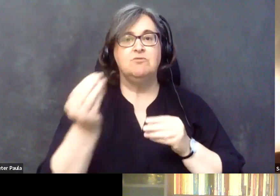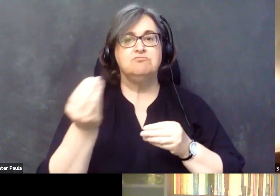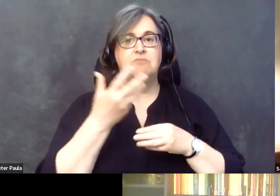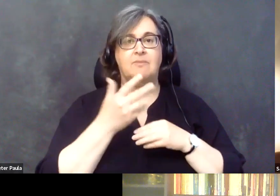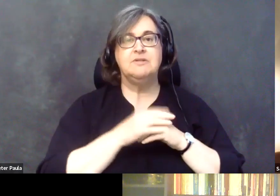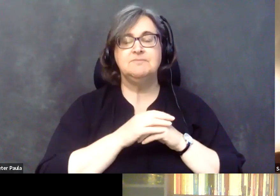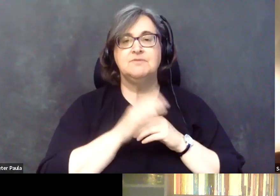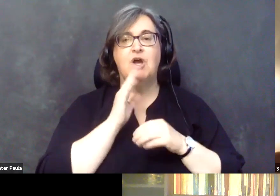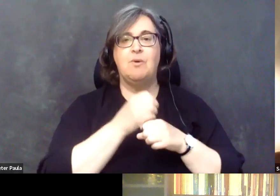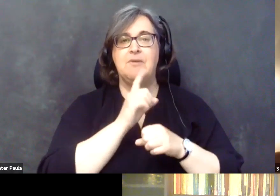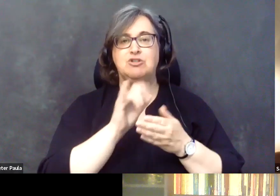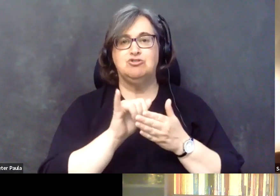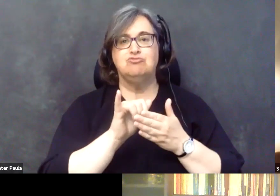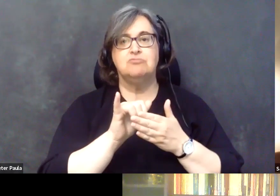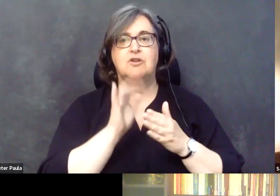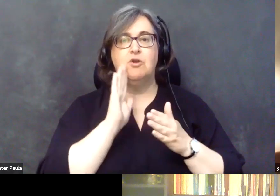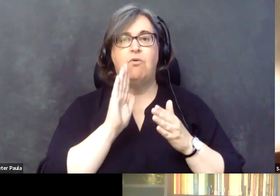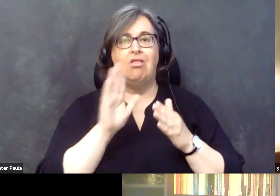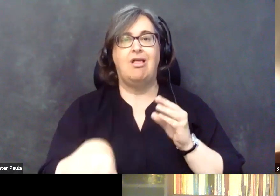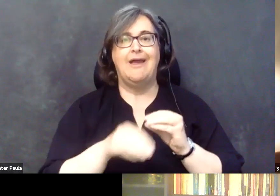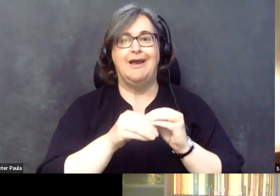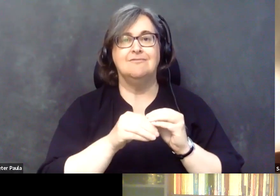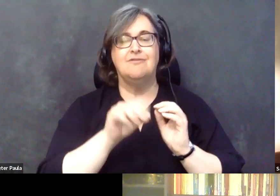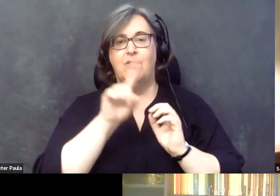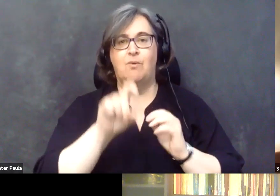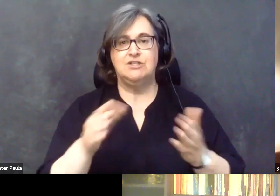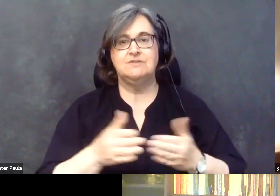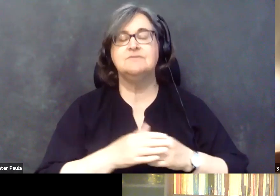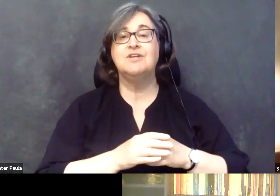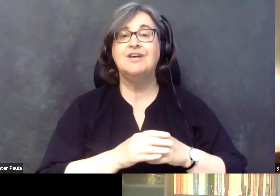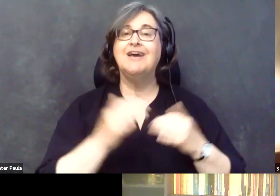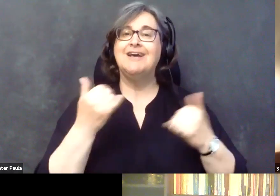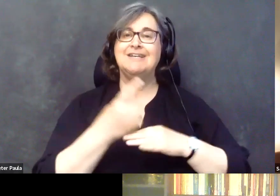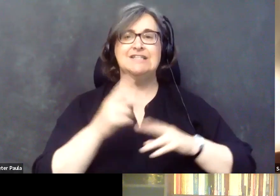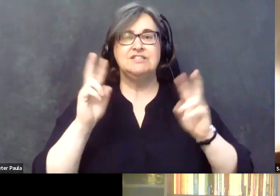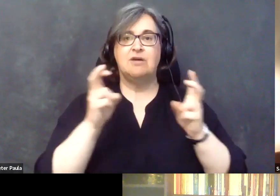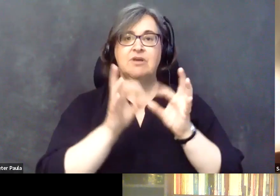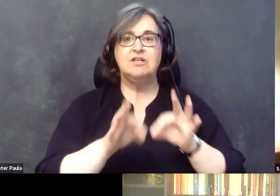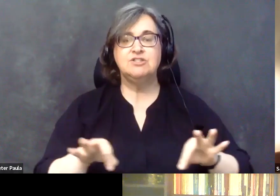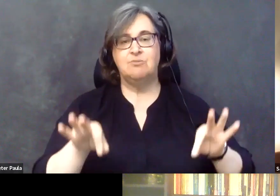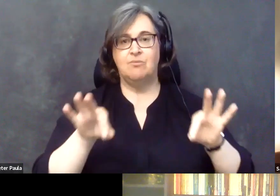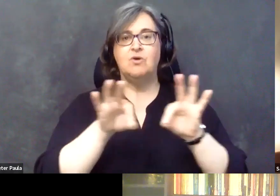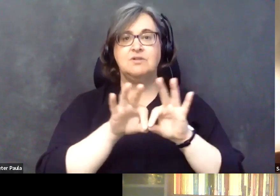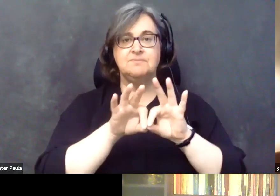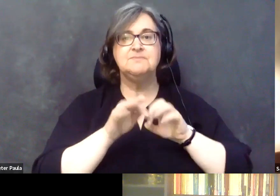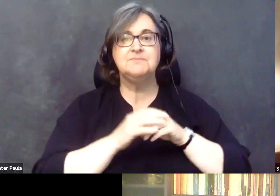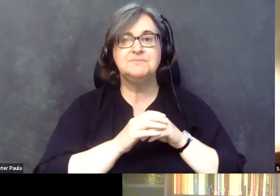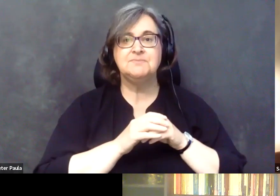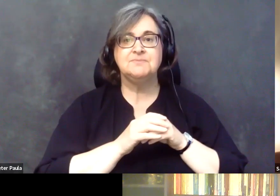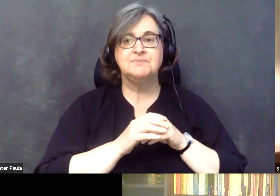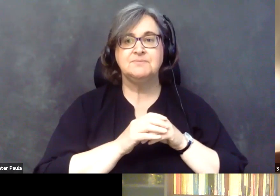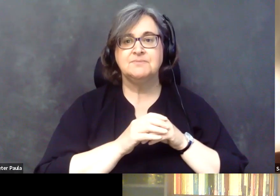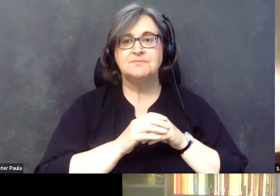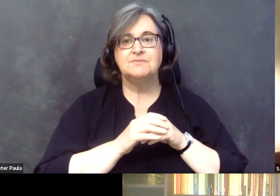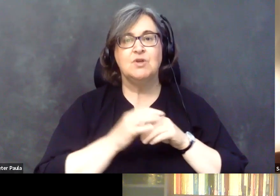and I'll make sure to introduce it into this conversation. So today's topic is an important one. And it's one that, quite